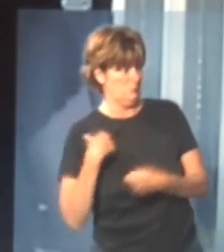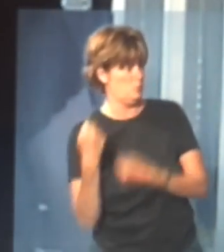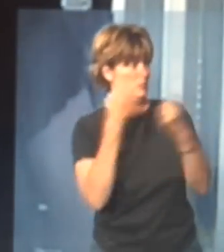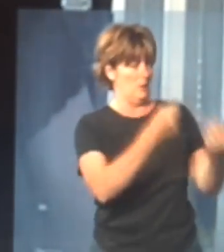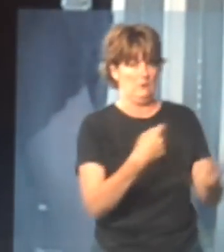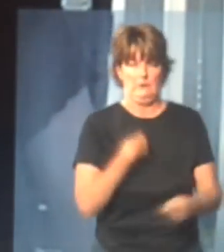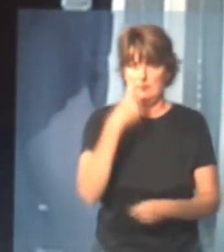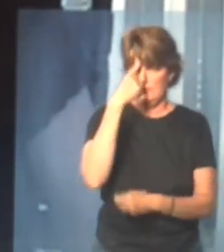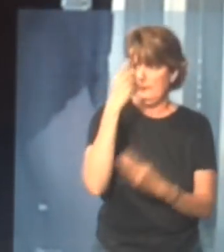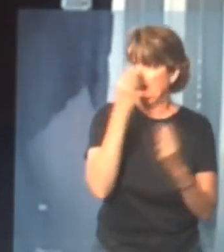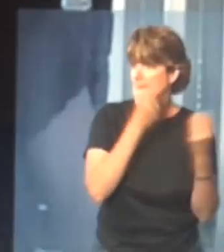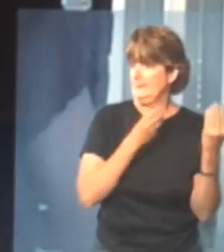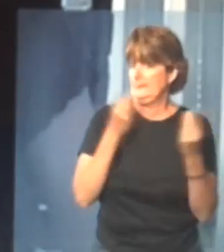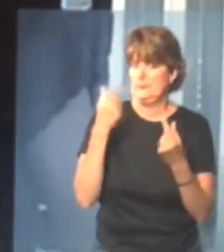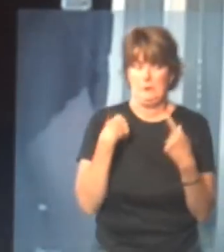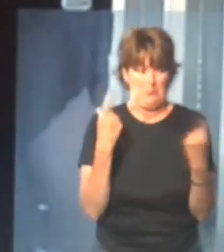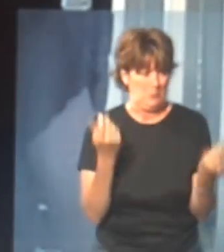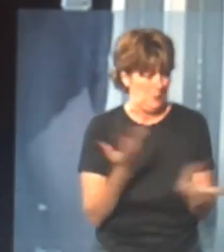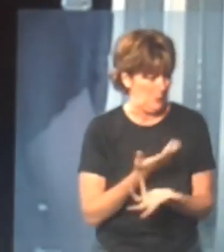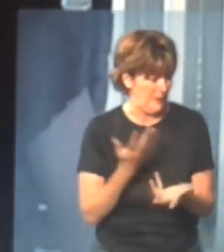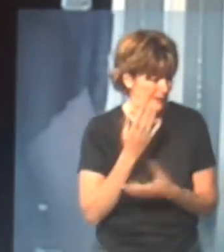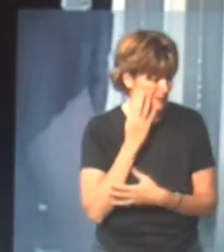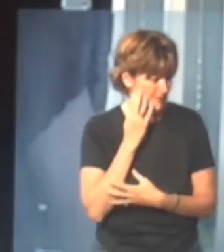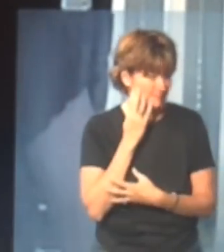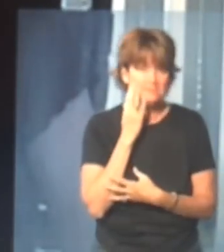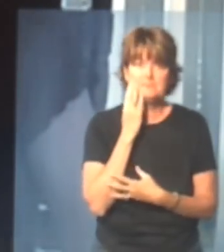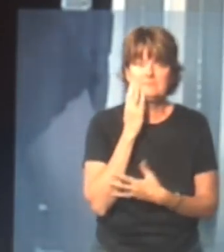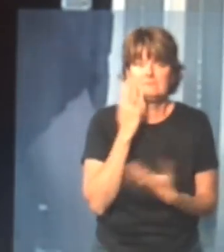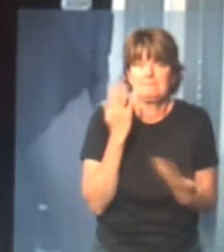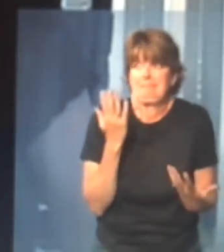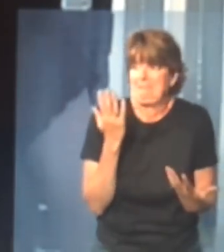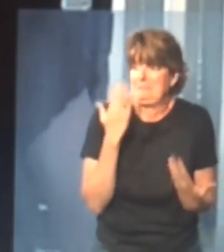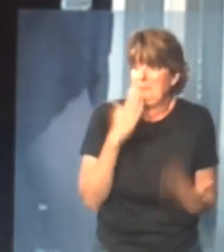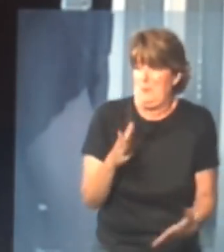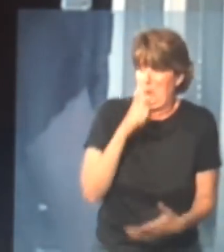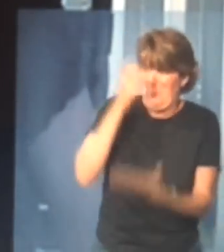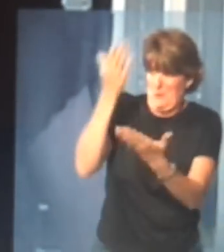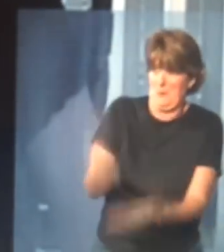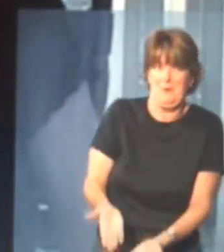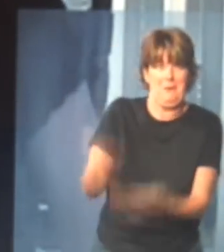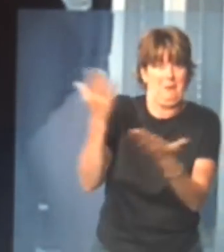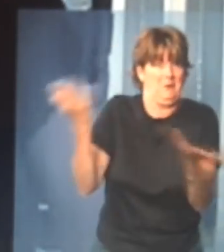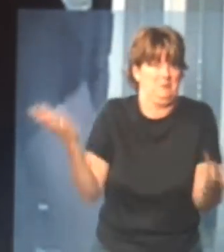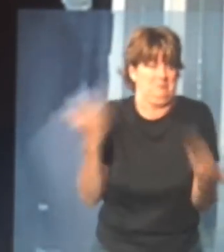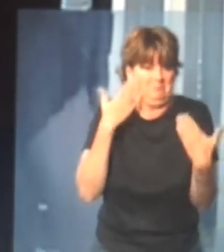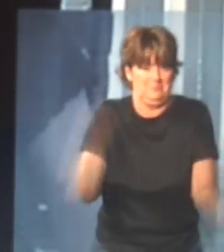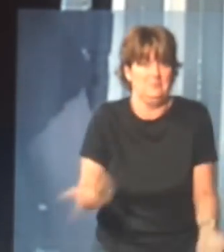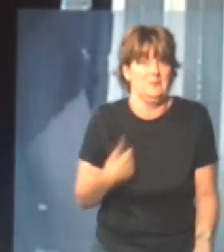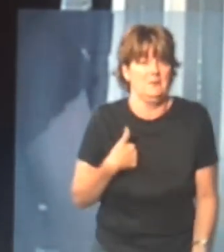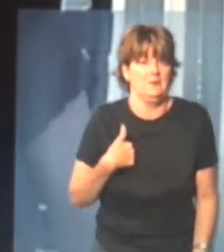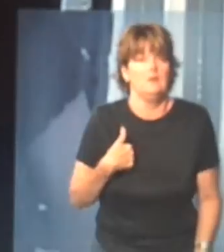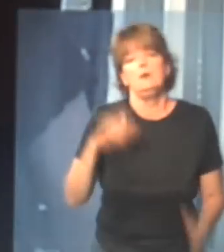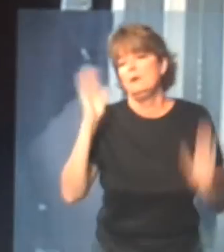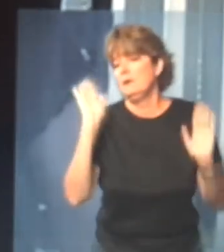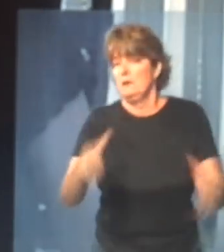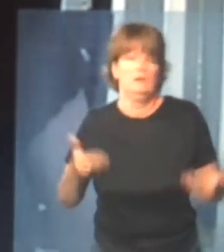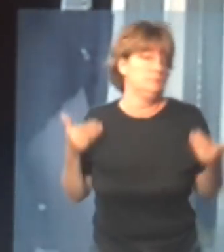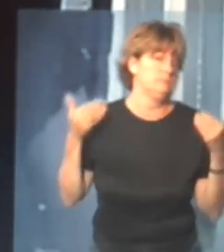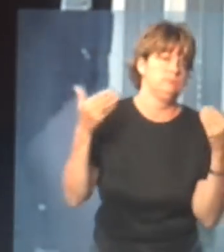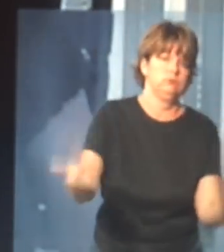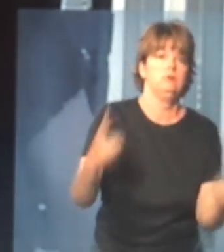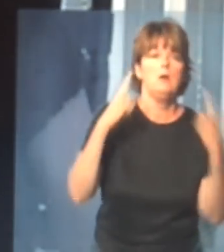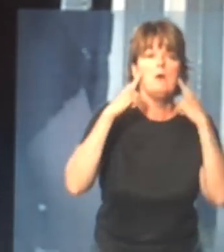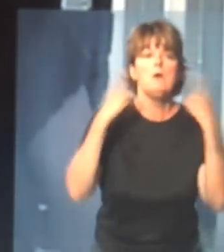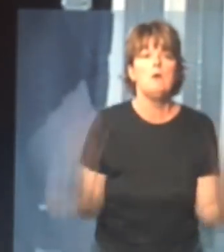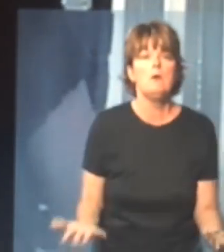and I stood there for a minute, and I thought, well, I don't know, you know, I didn't know the guy, and I thought, well, what the